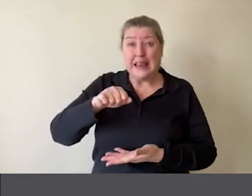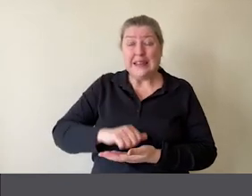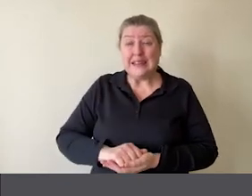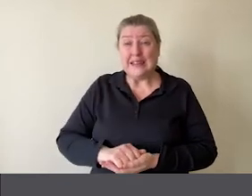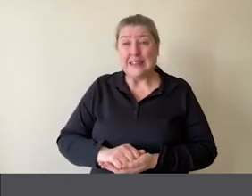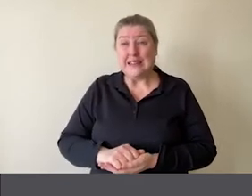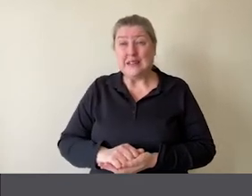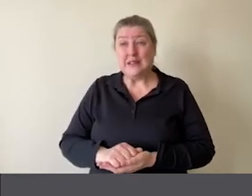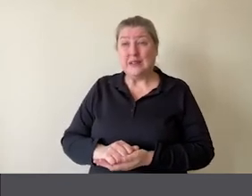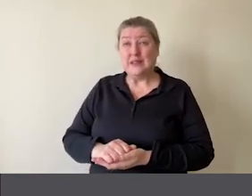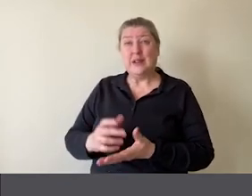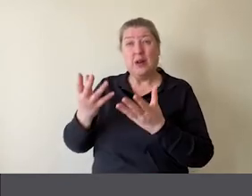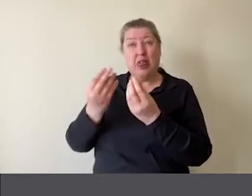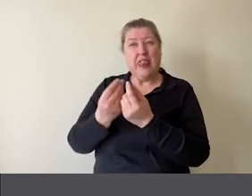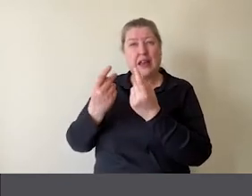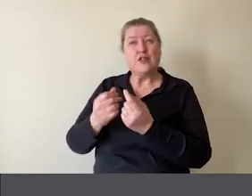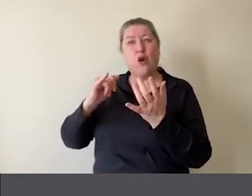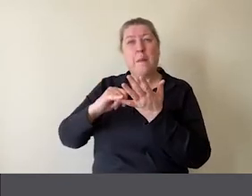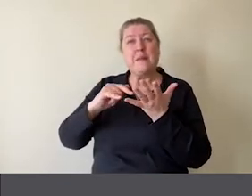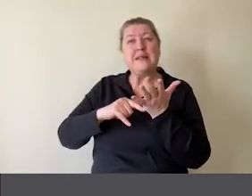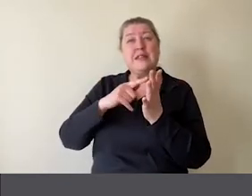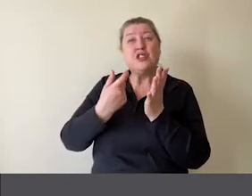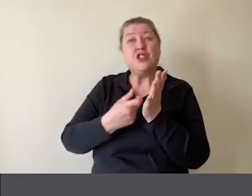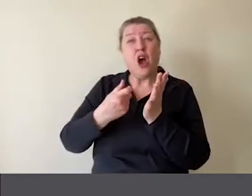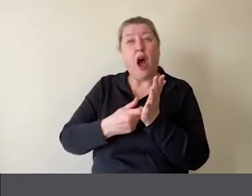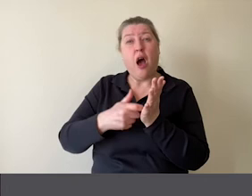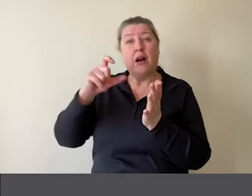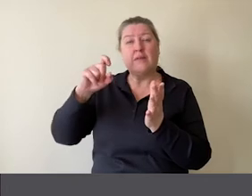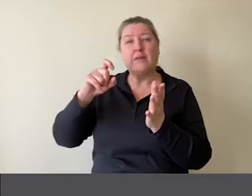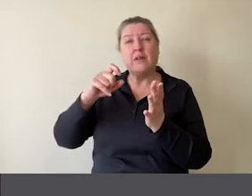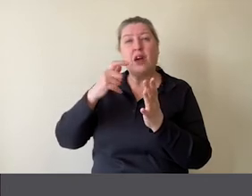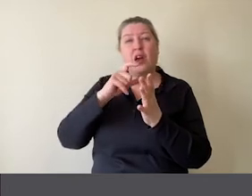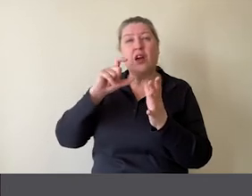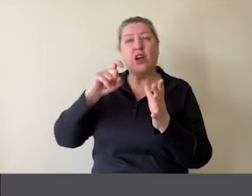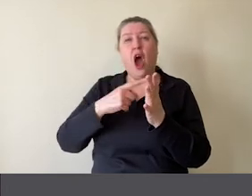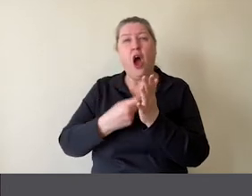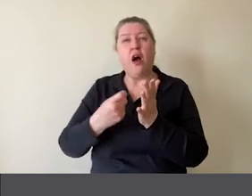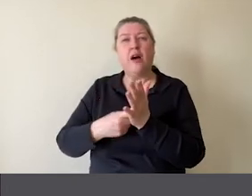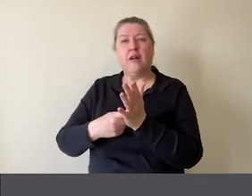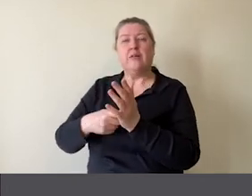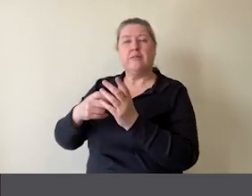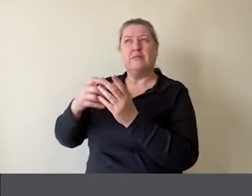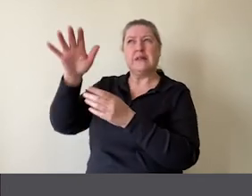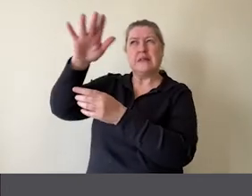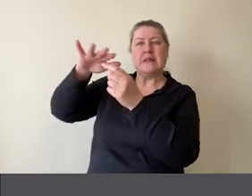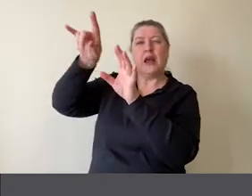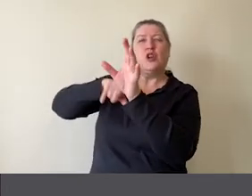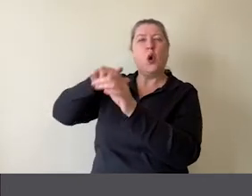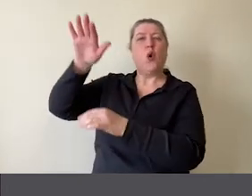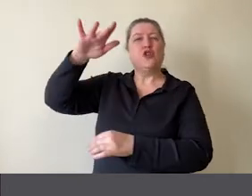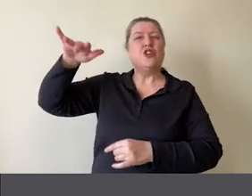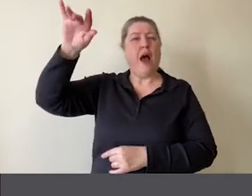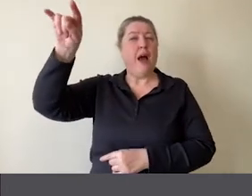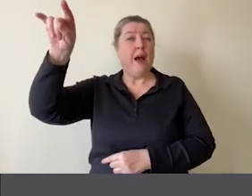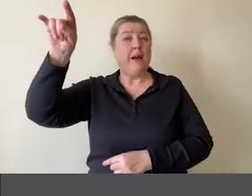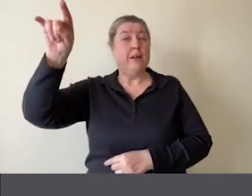from Star Car, a Mesolithic site in Yorkshire. And we've introduced items that the